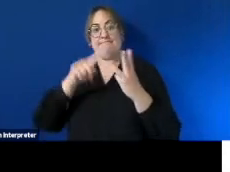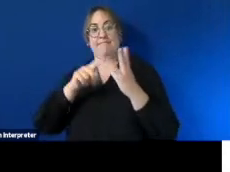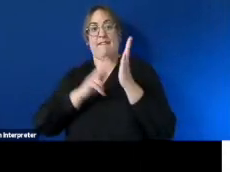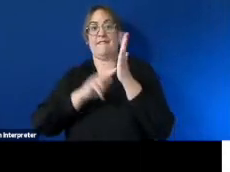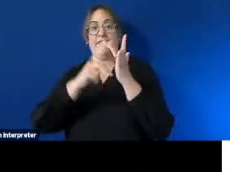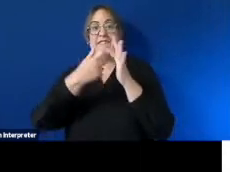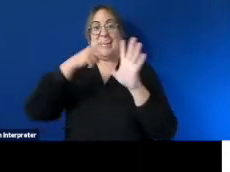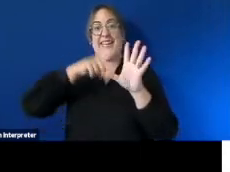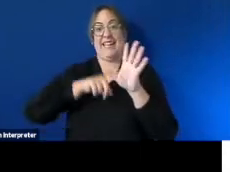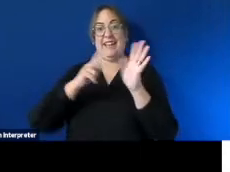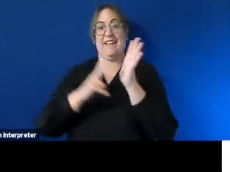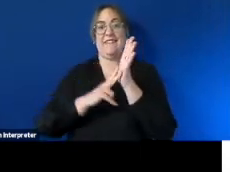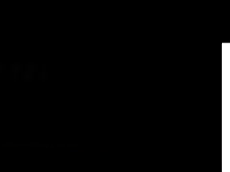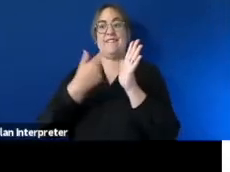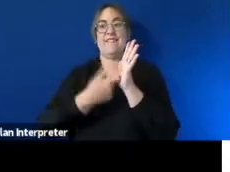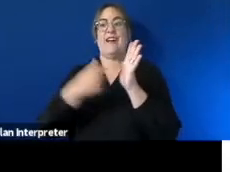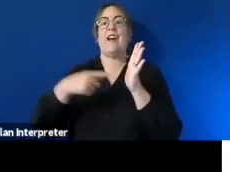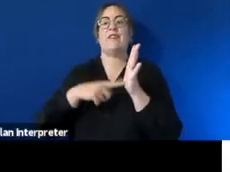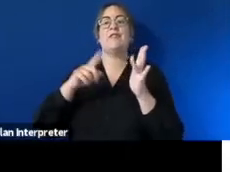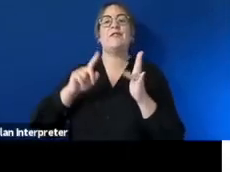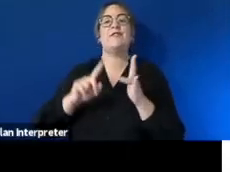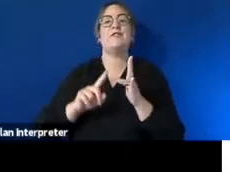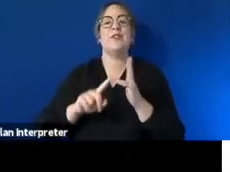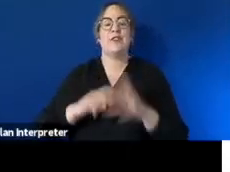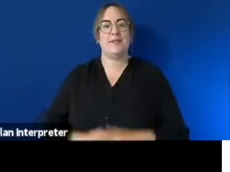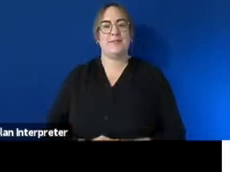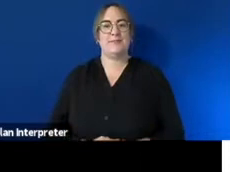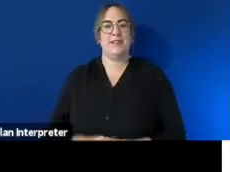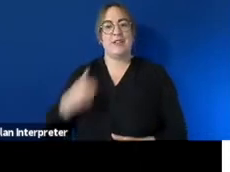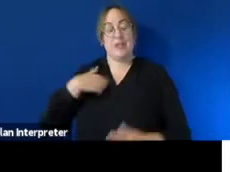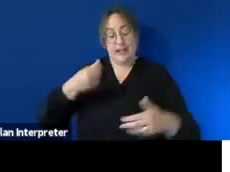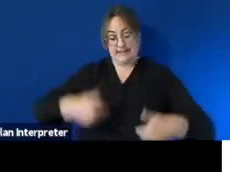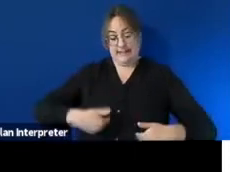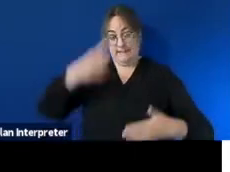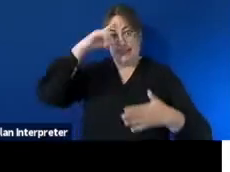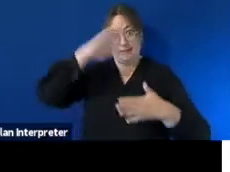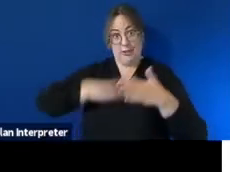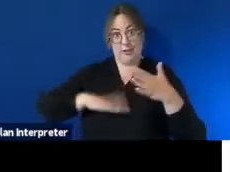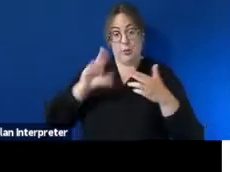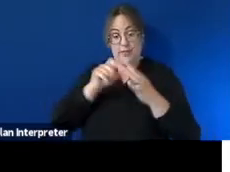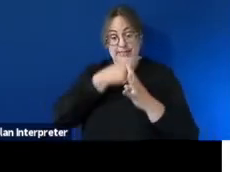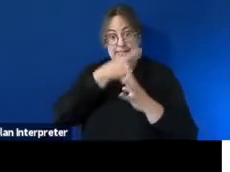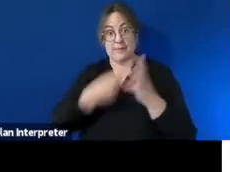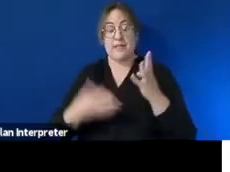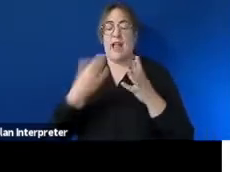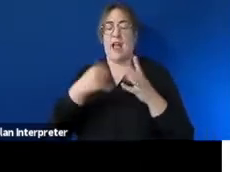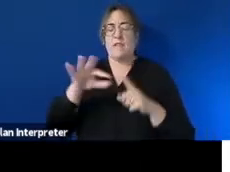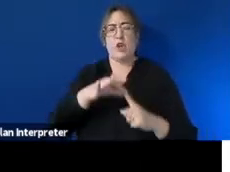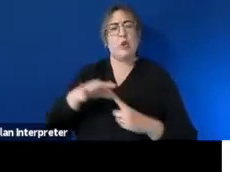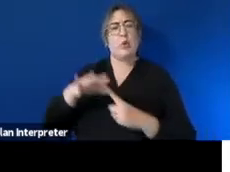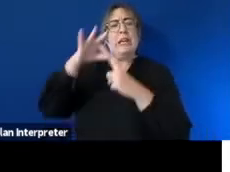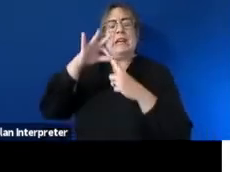vicky would you like to turn your camera on vicky has lived experience of disability and has followed a unique career path into local government